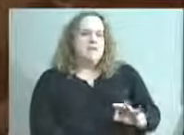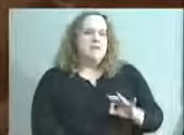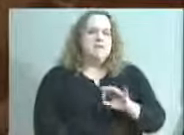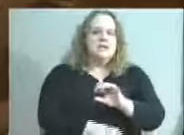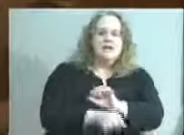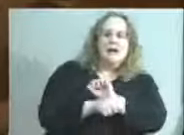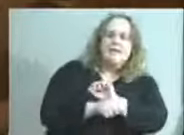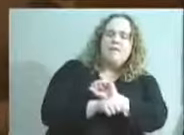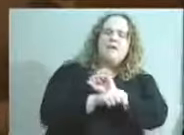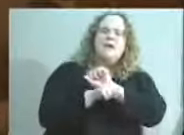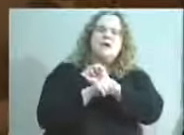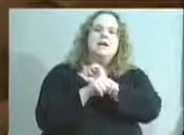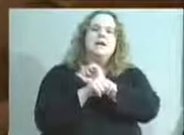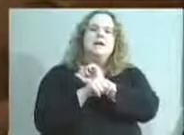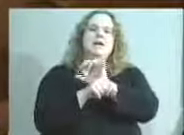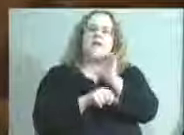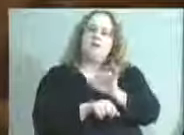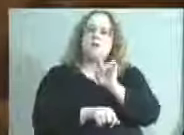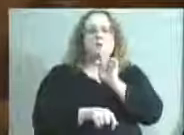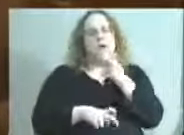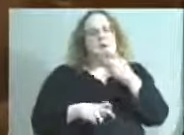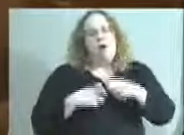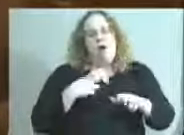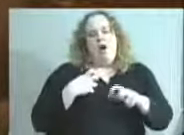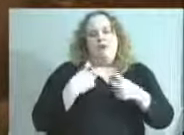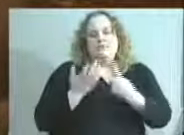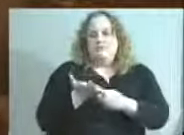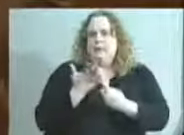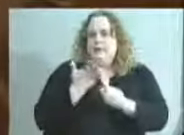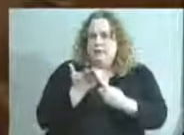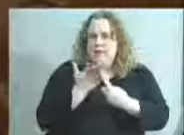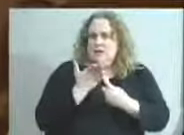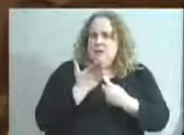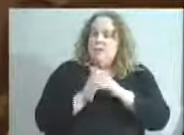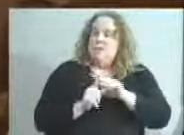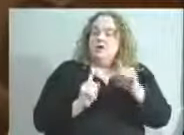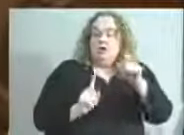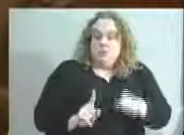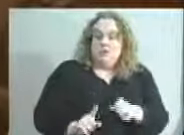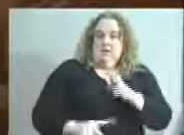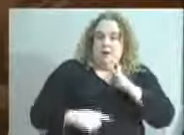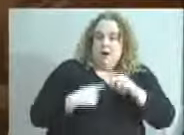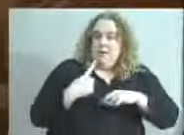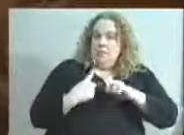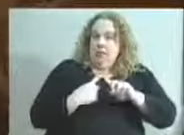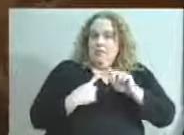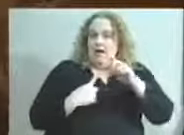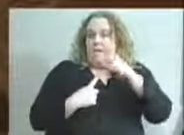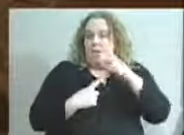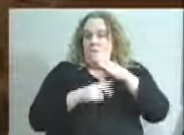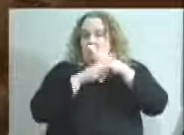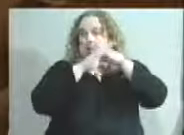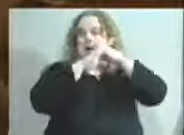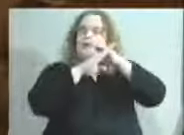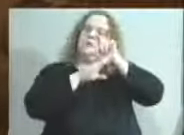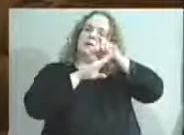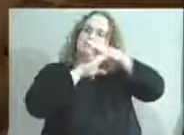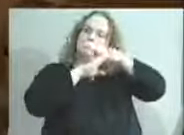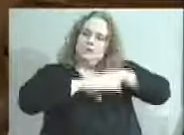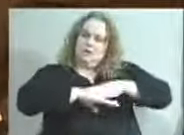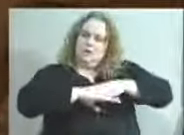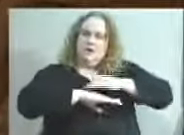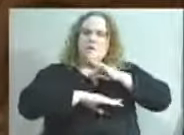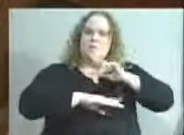slavery, whatever it might be. And those are hard conversations for people to have. But you've got to have the conversation to get through that barrier so we can get to where we want to be. So